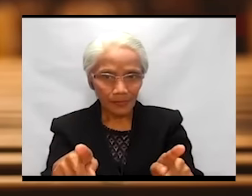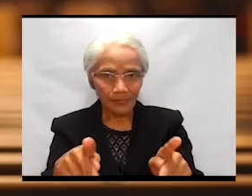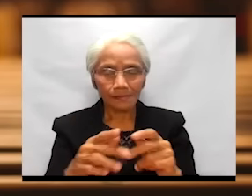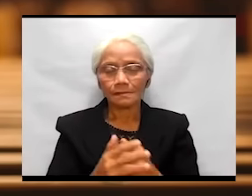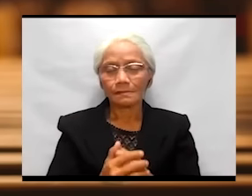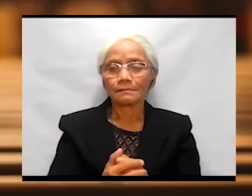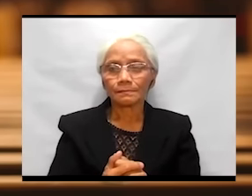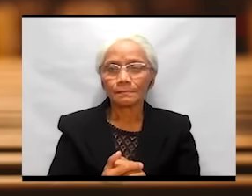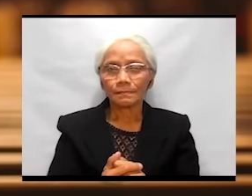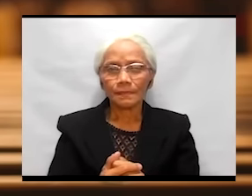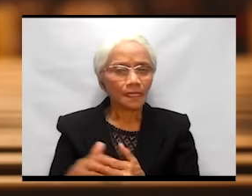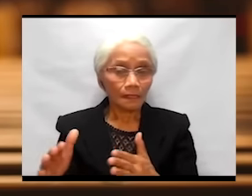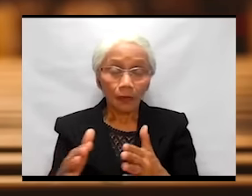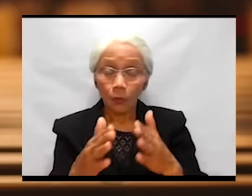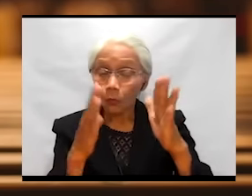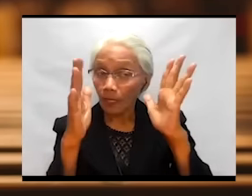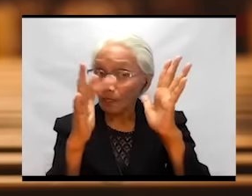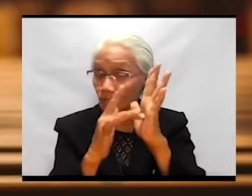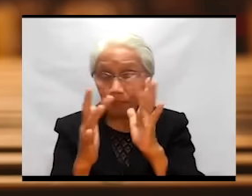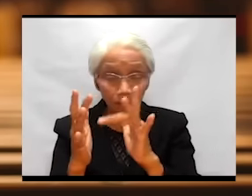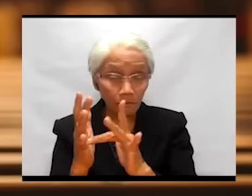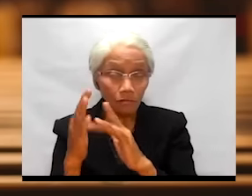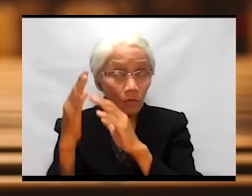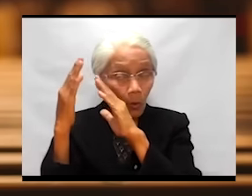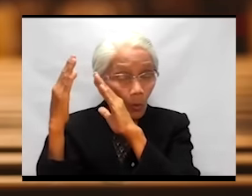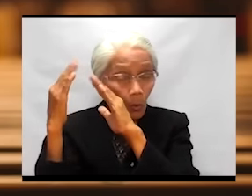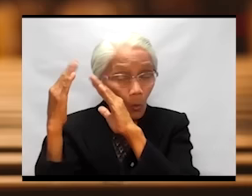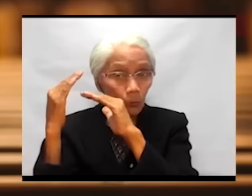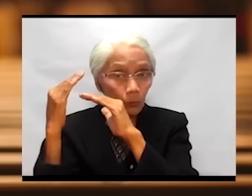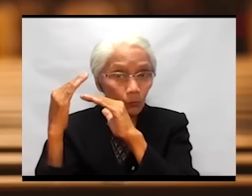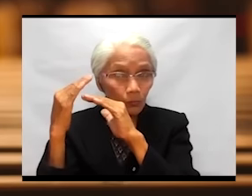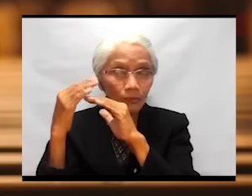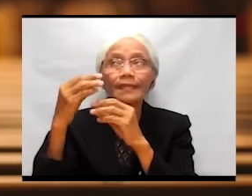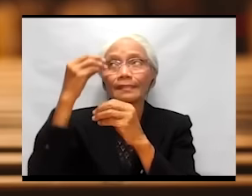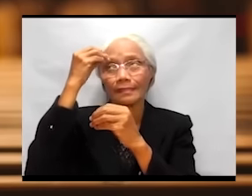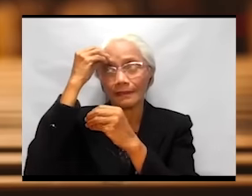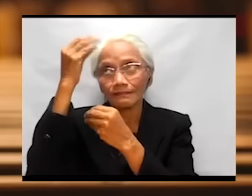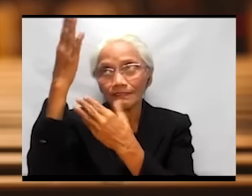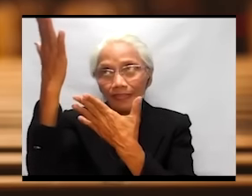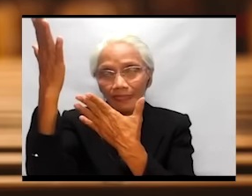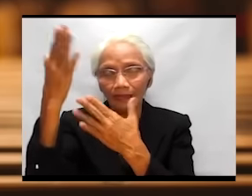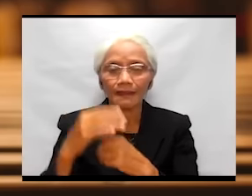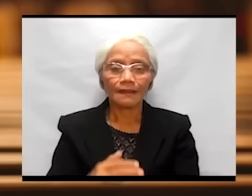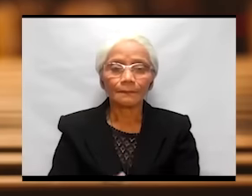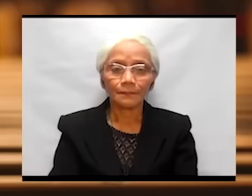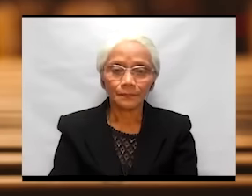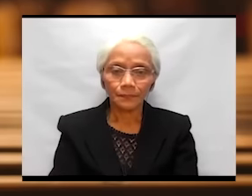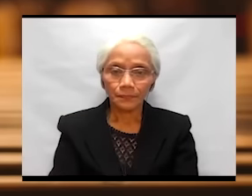person. The way Jesus hoped in the Father.